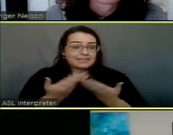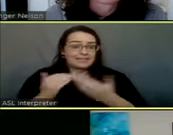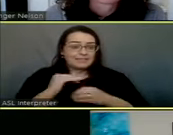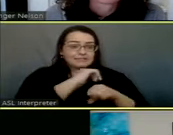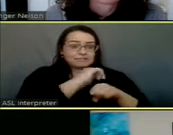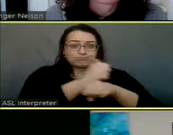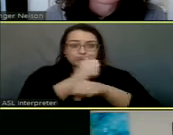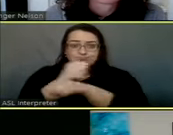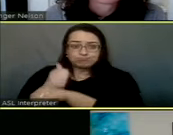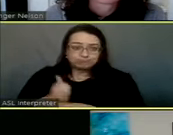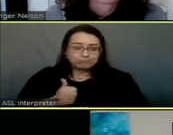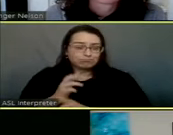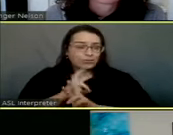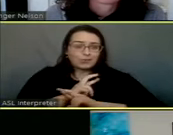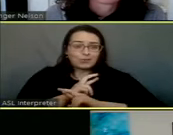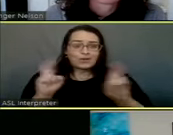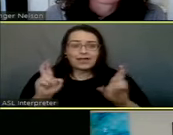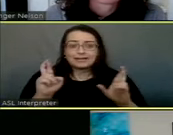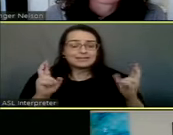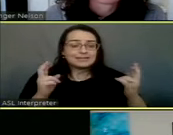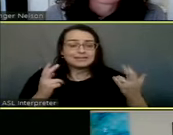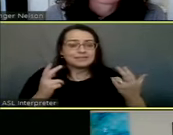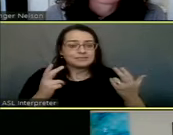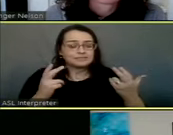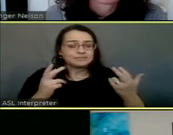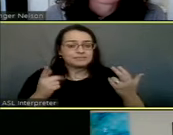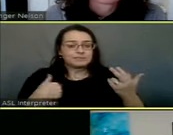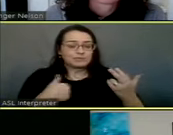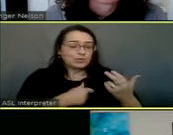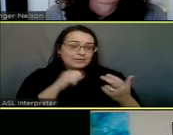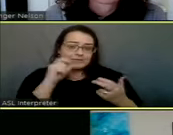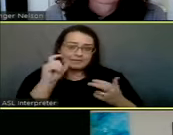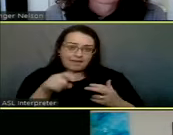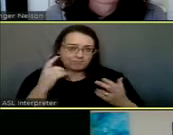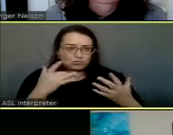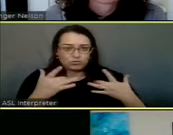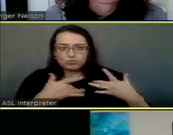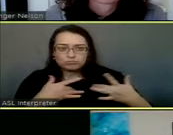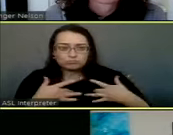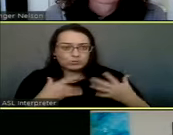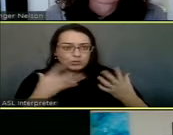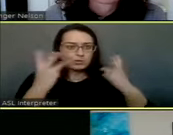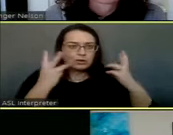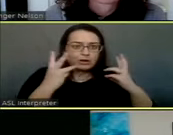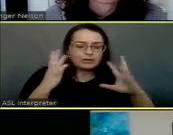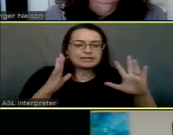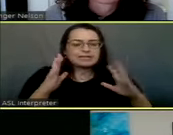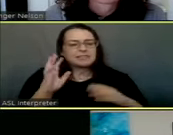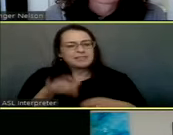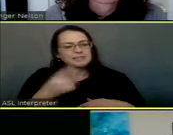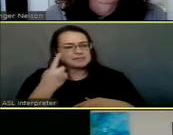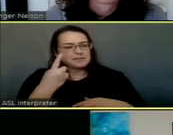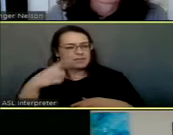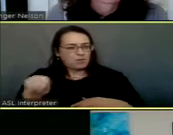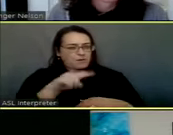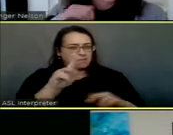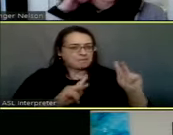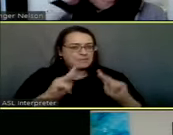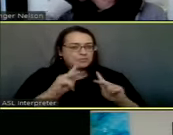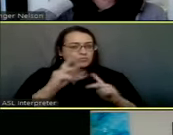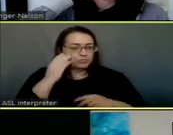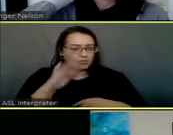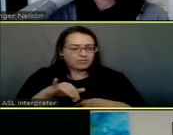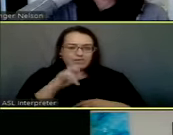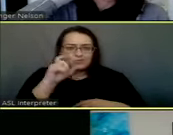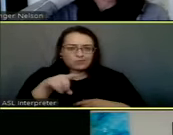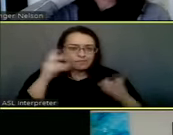place. They had everything in place so that we did not have to worry. And that's one of the things that I want the citizens to realize. You don't